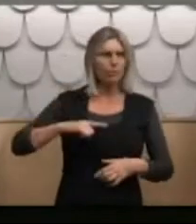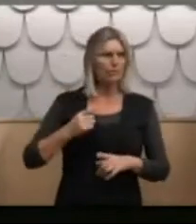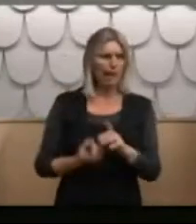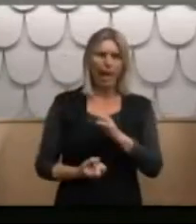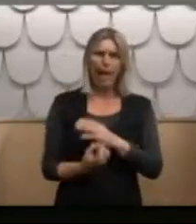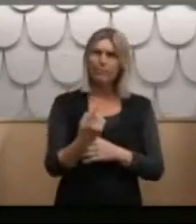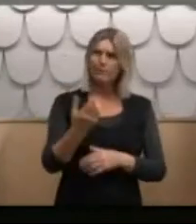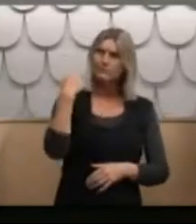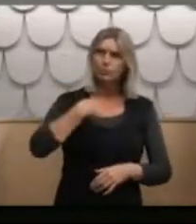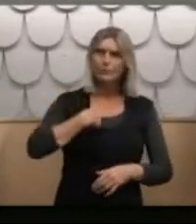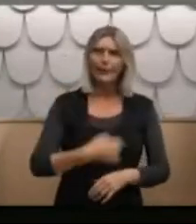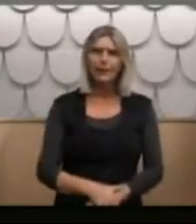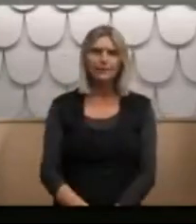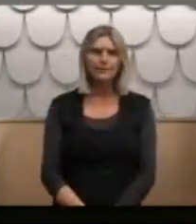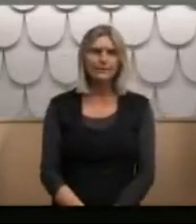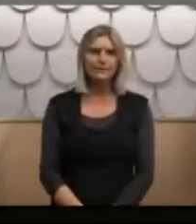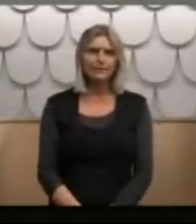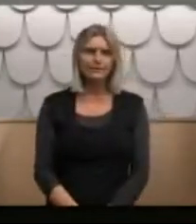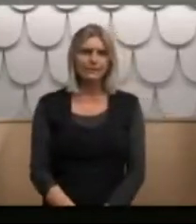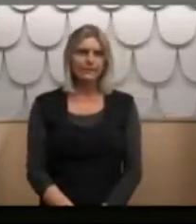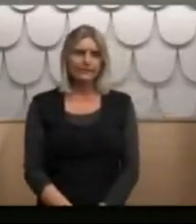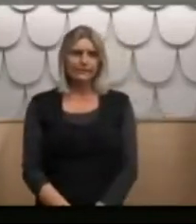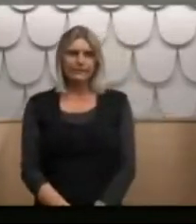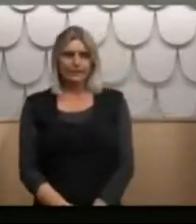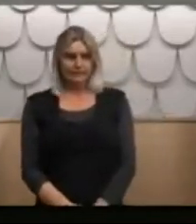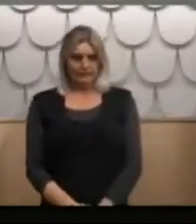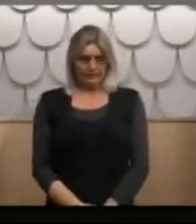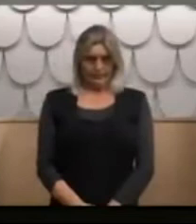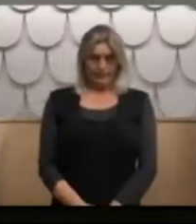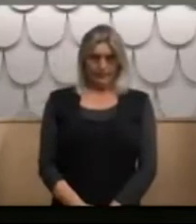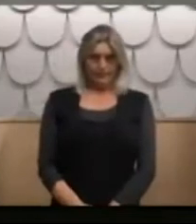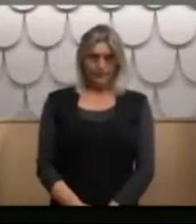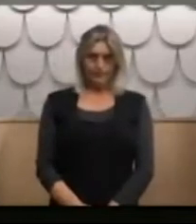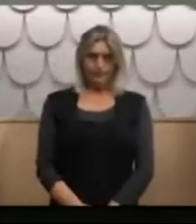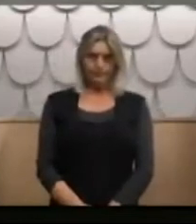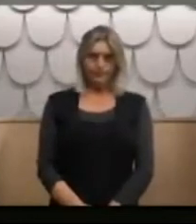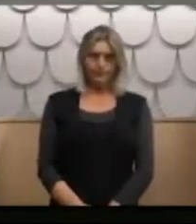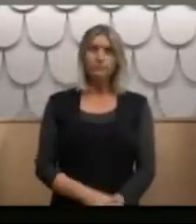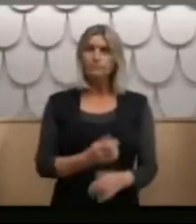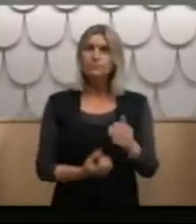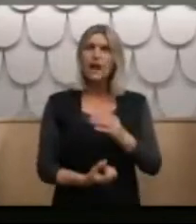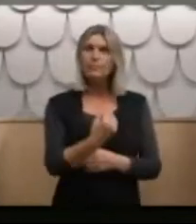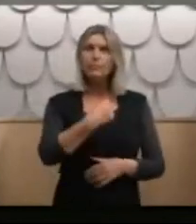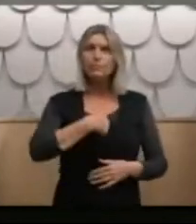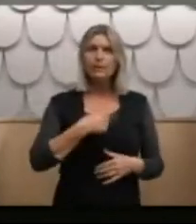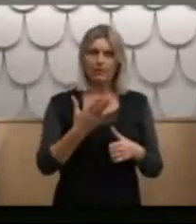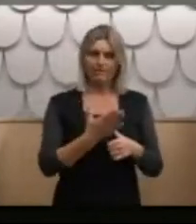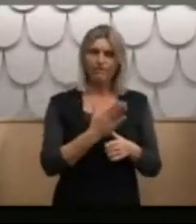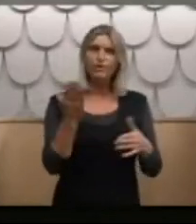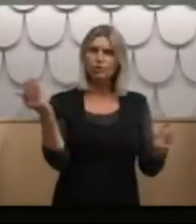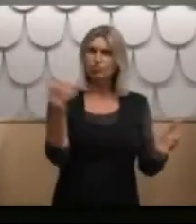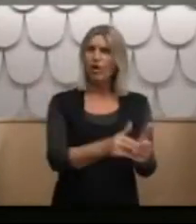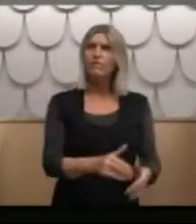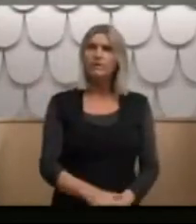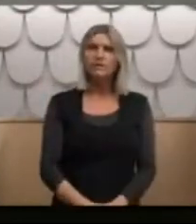to me when I first arrived there.